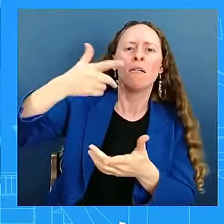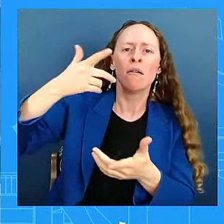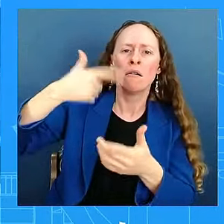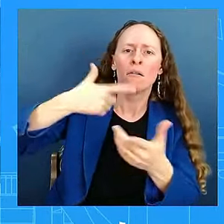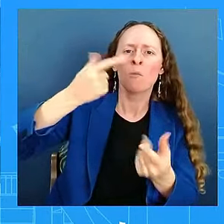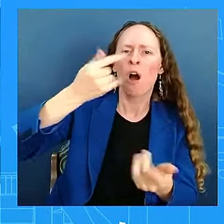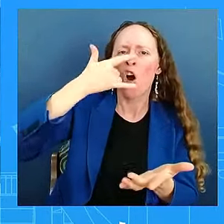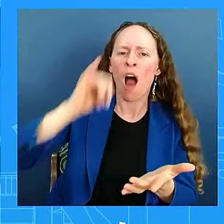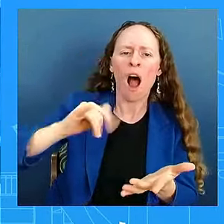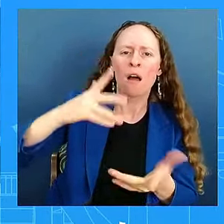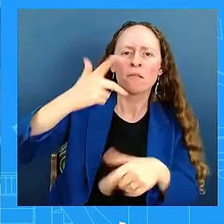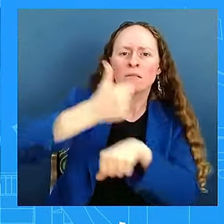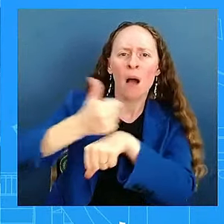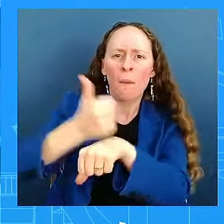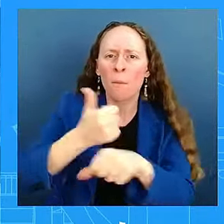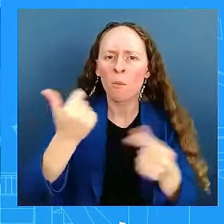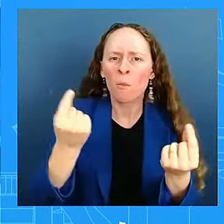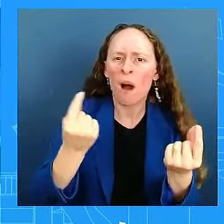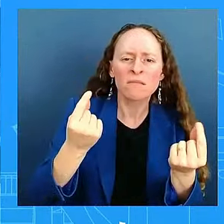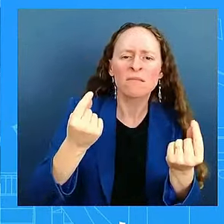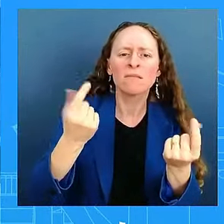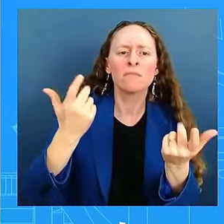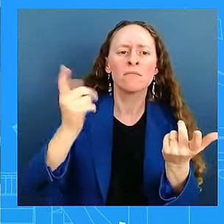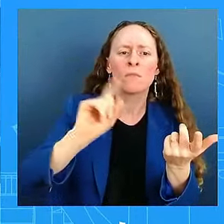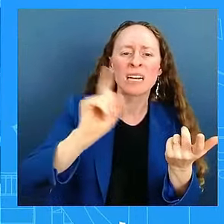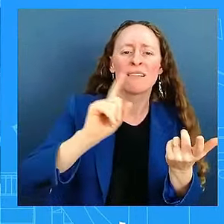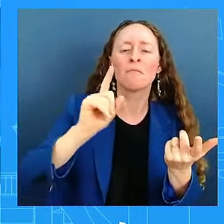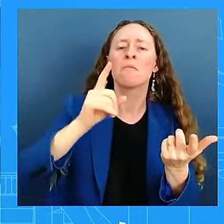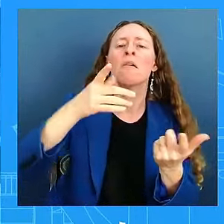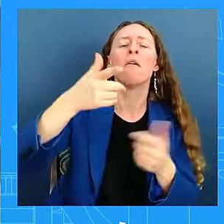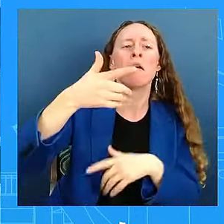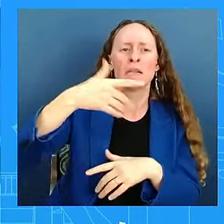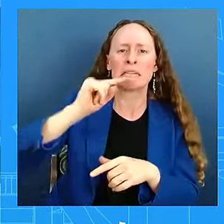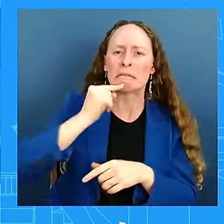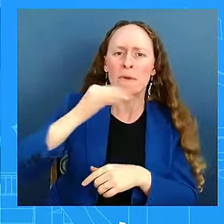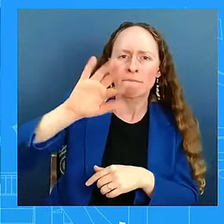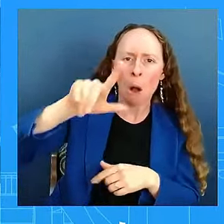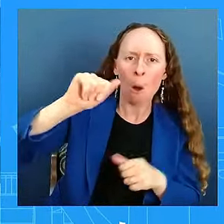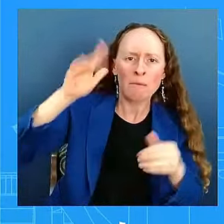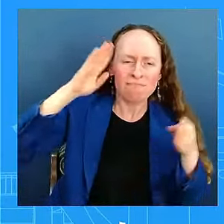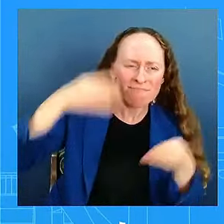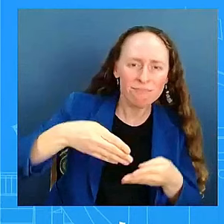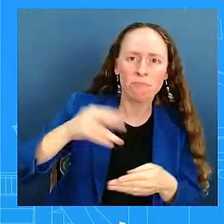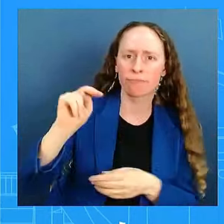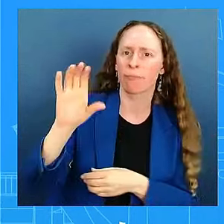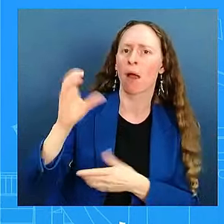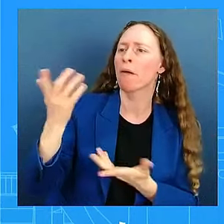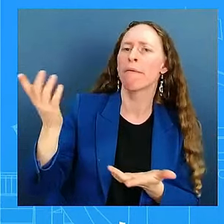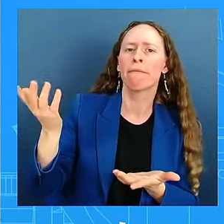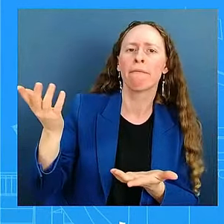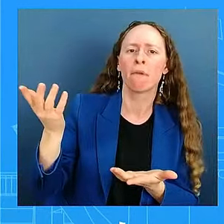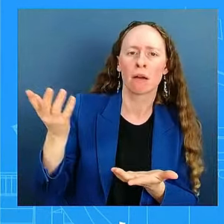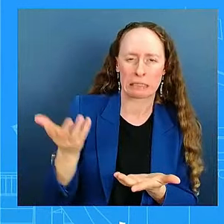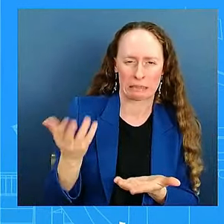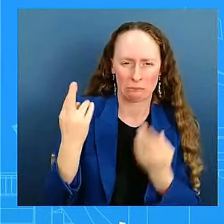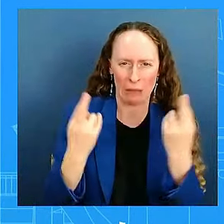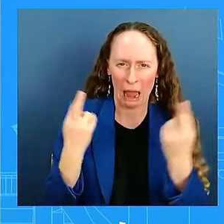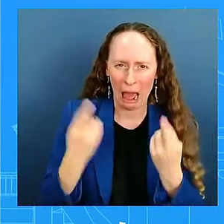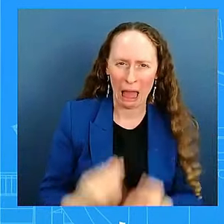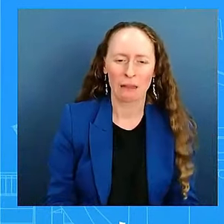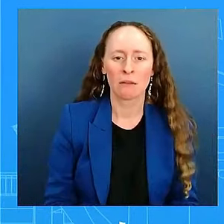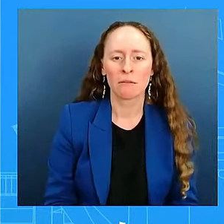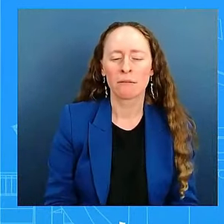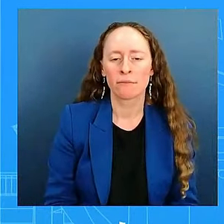North Carolina, Western North Carolina area? Remember that the pre-positioning of assets to include personnel,